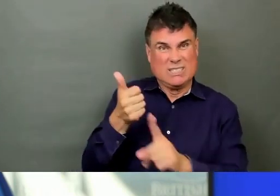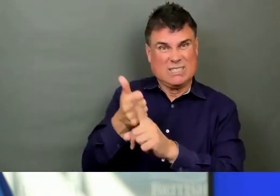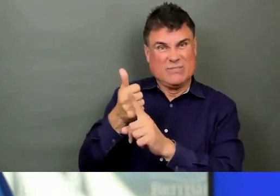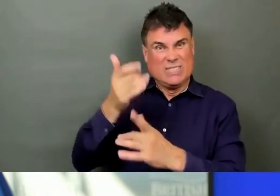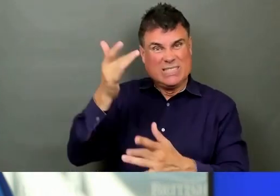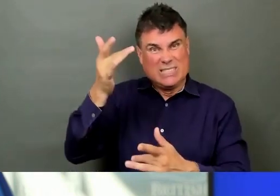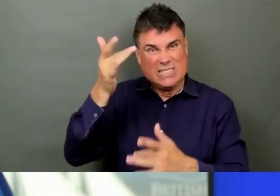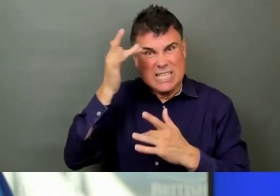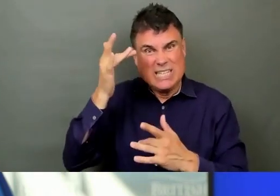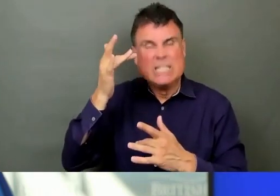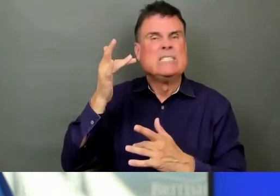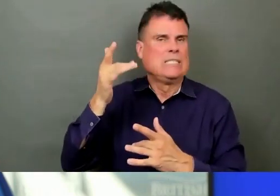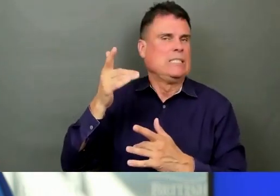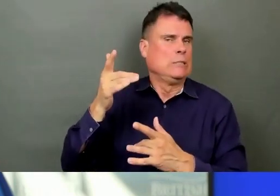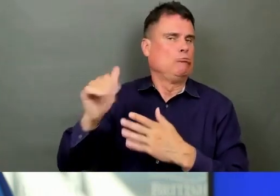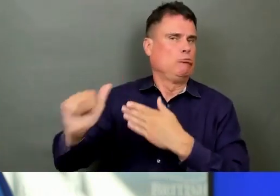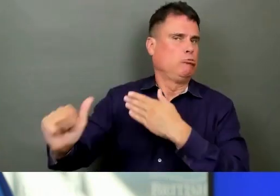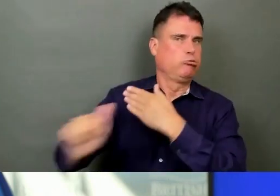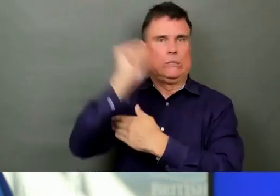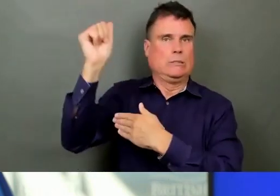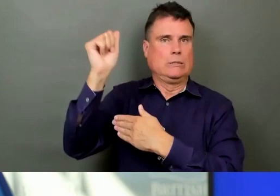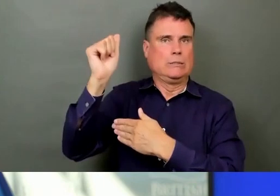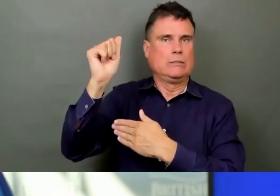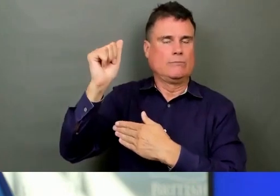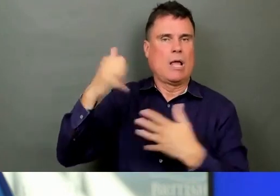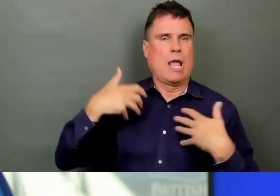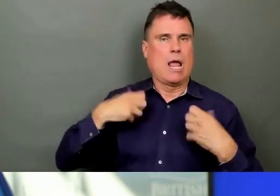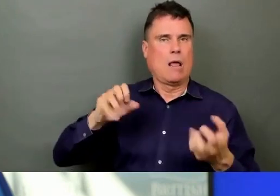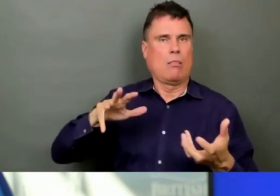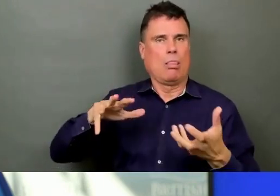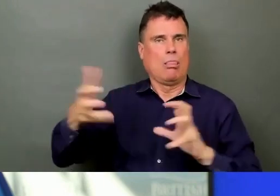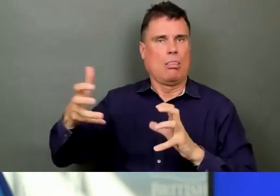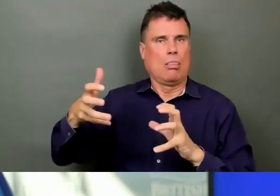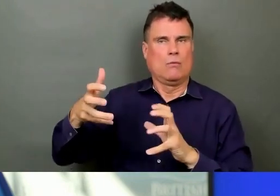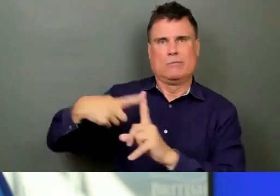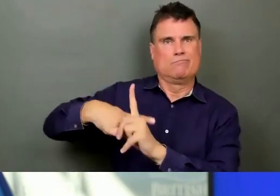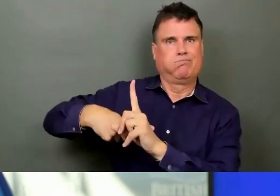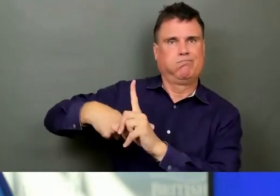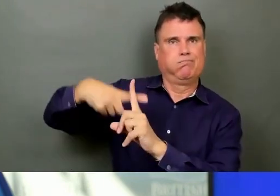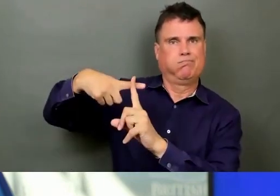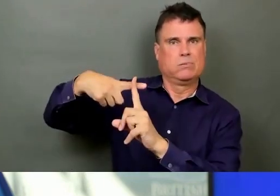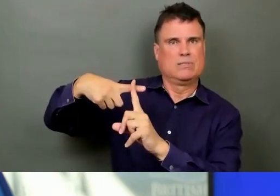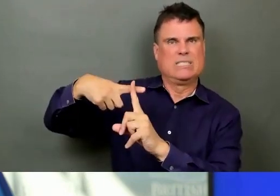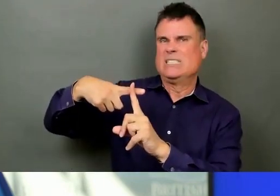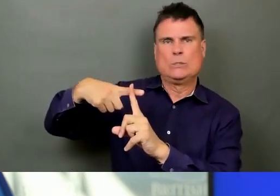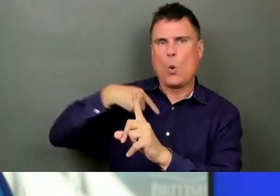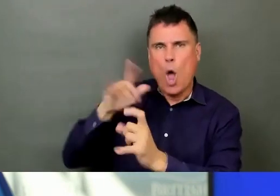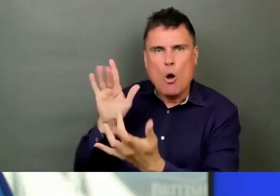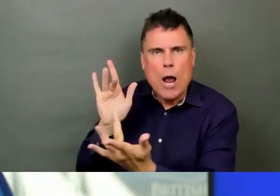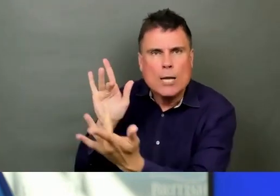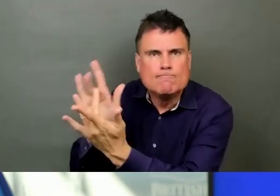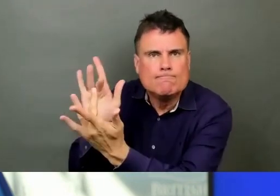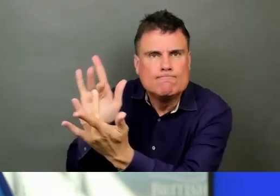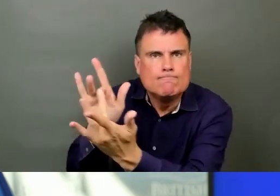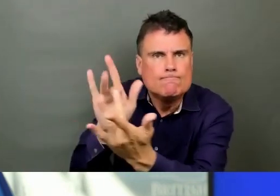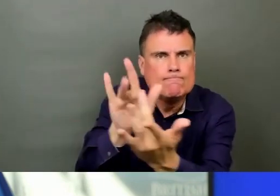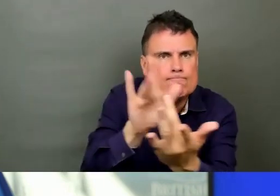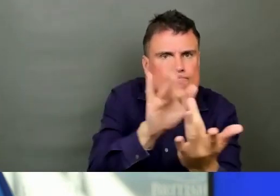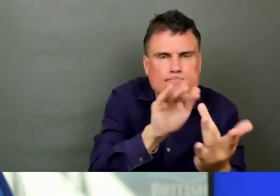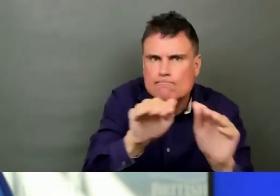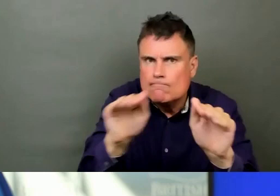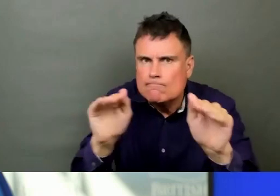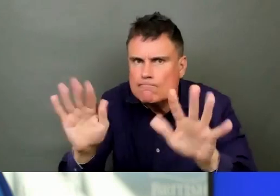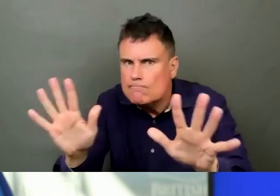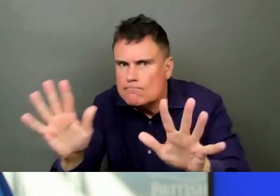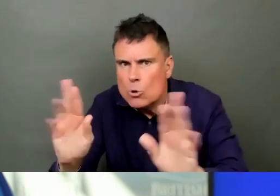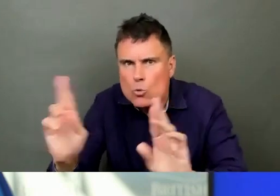working with already. So, in long-term care, in assisted living, receiving home support, receiving community health